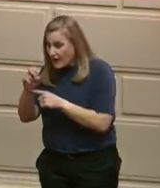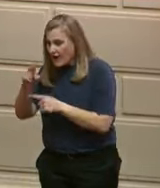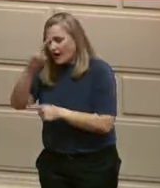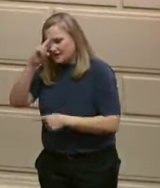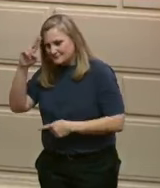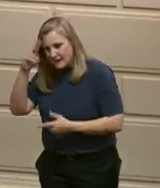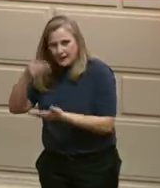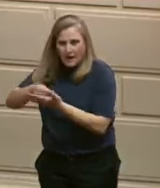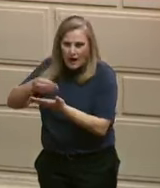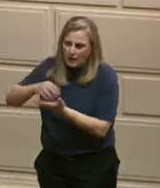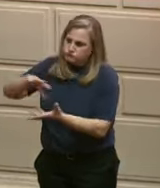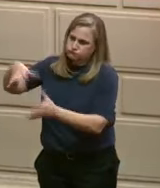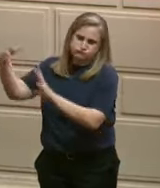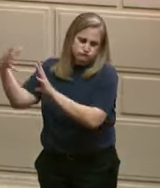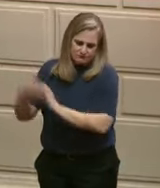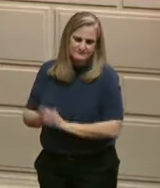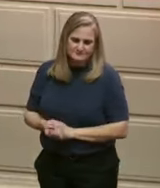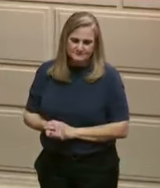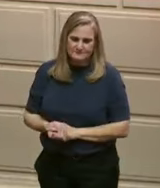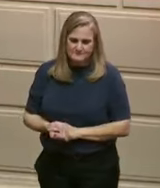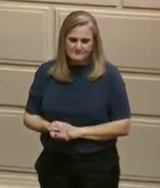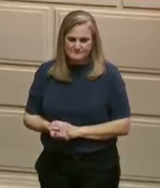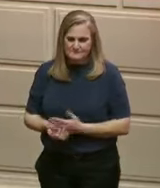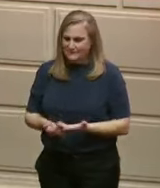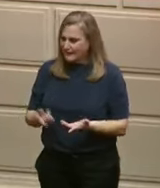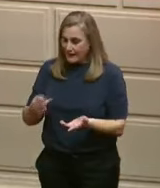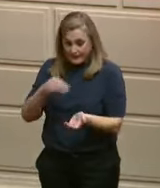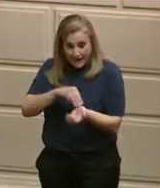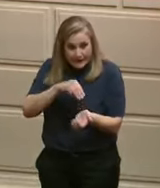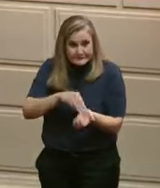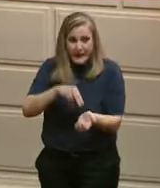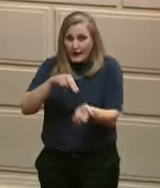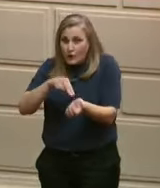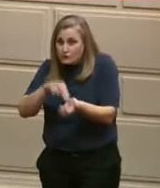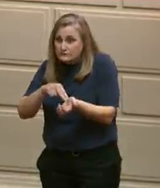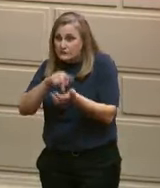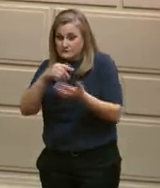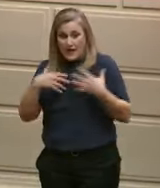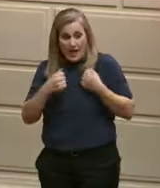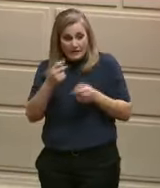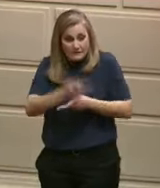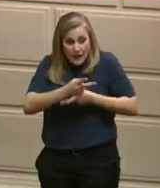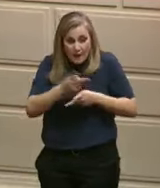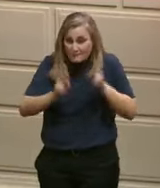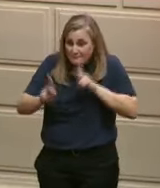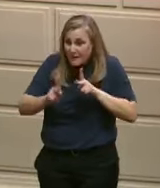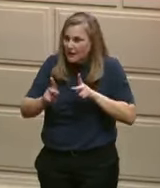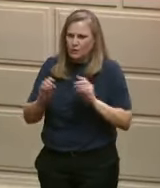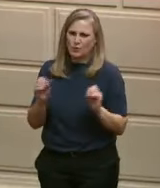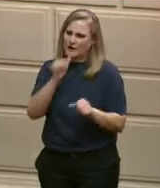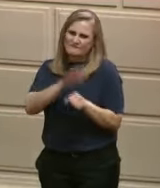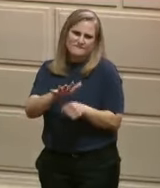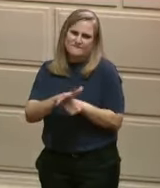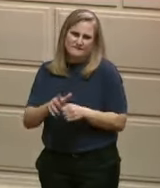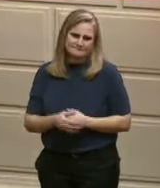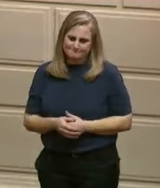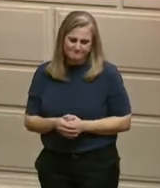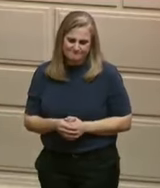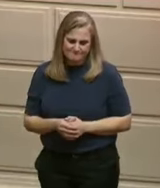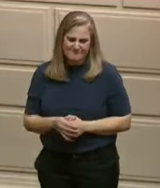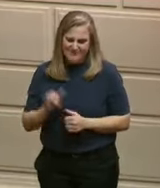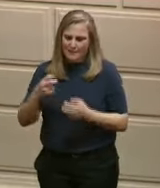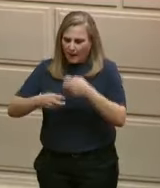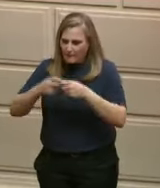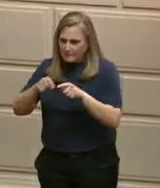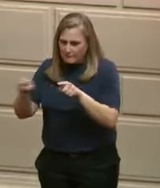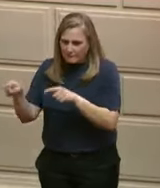and shortages of primary care doctors are creating challenges for patients. Under the leadership of Health